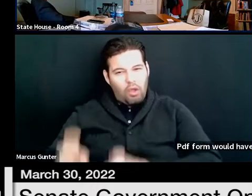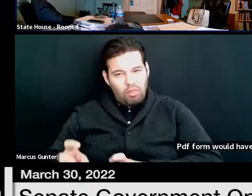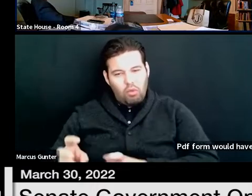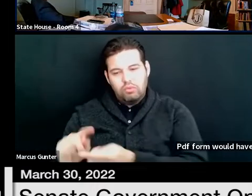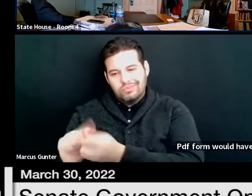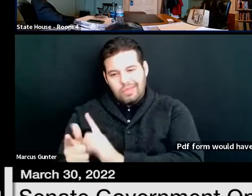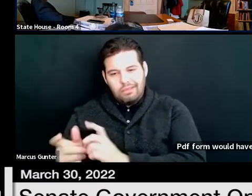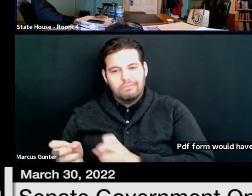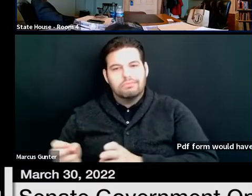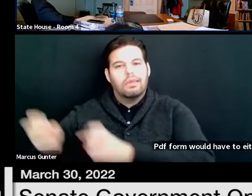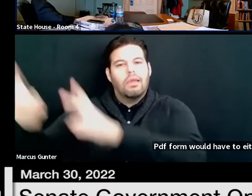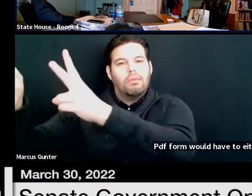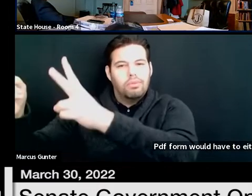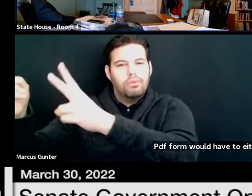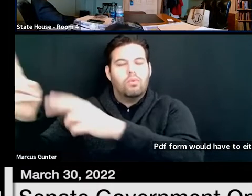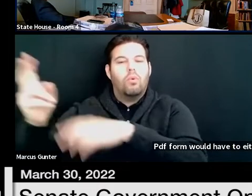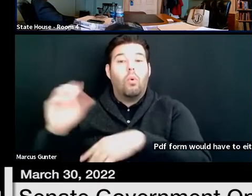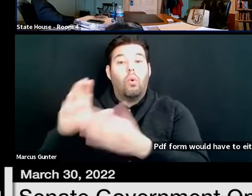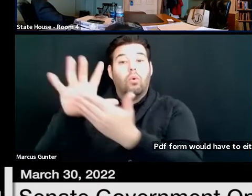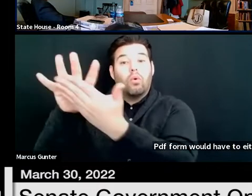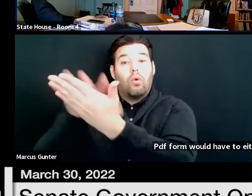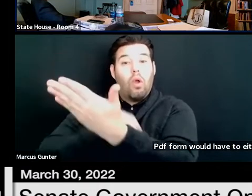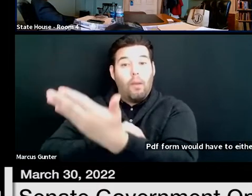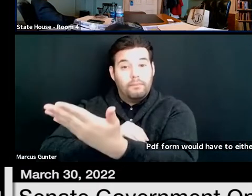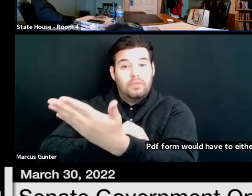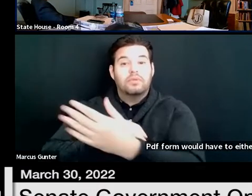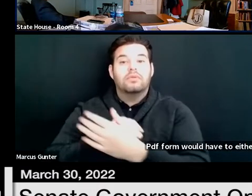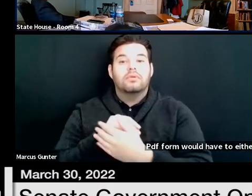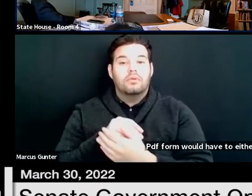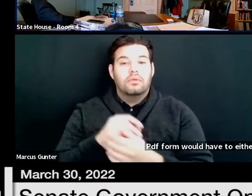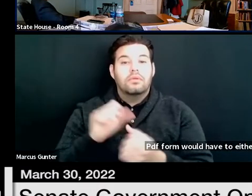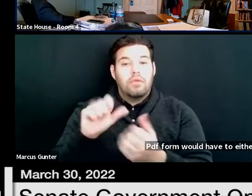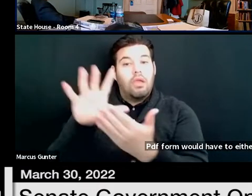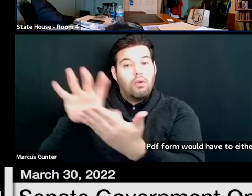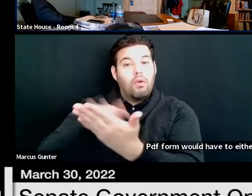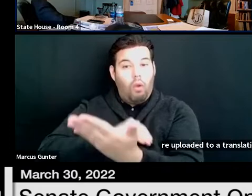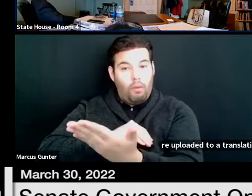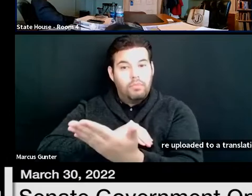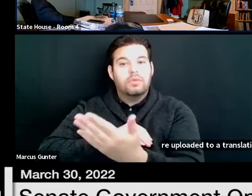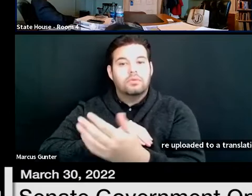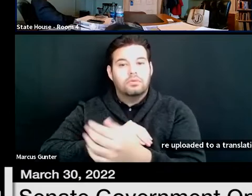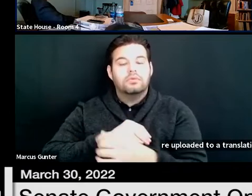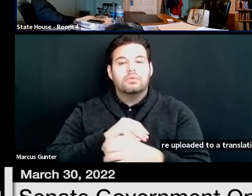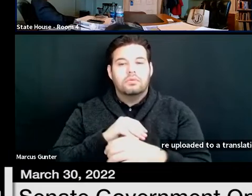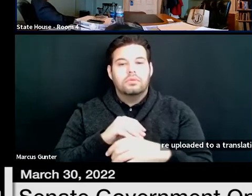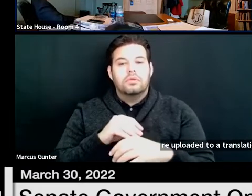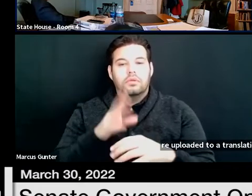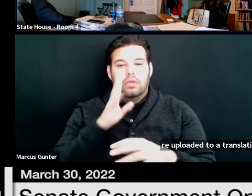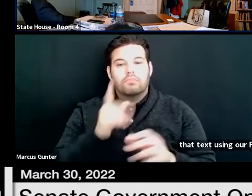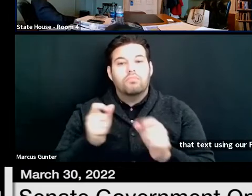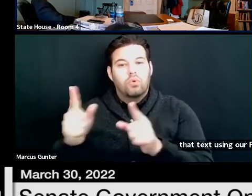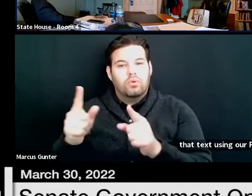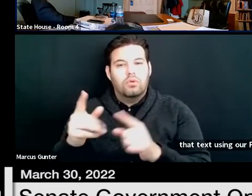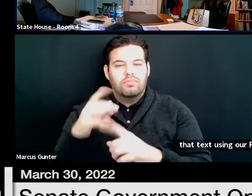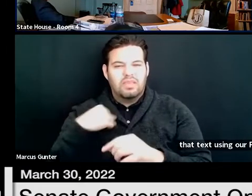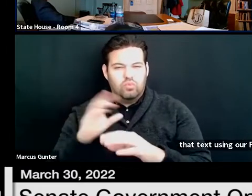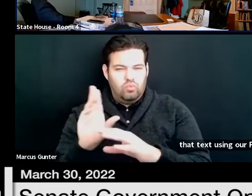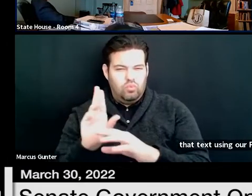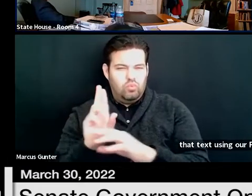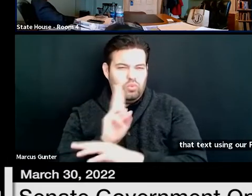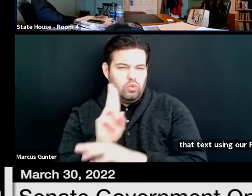a translation service, or you can copy that text using our PDFs as we post them because we use OCR,